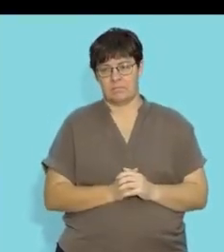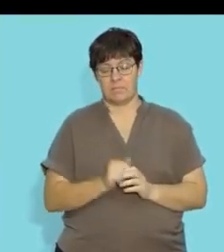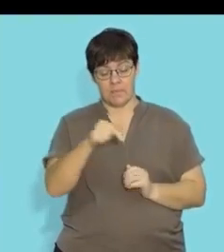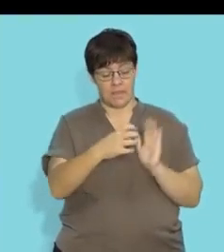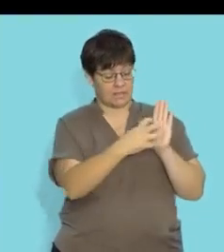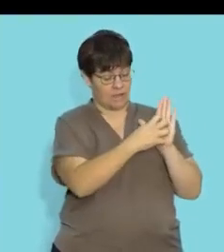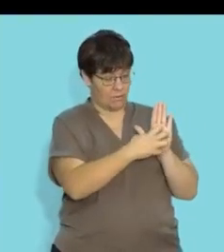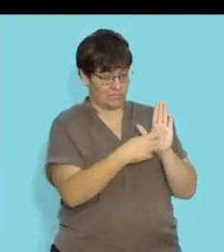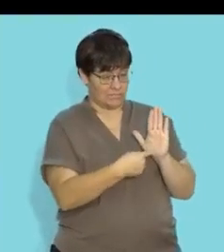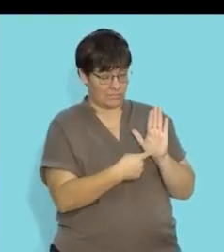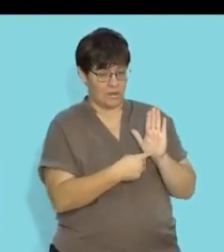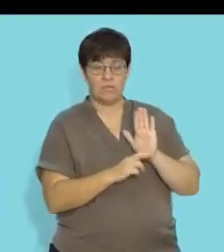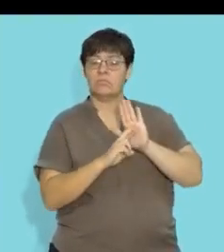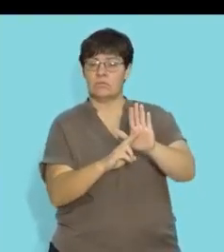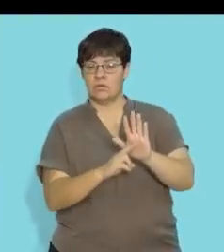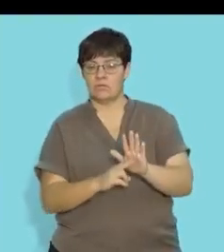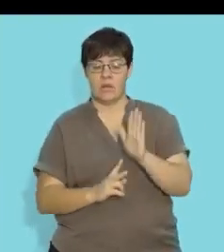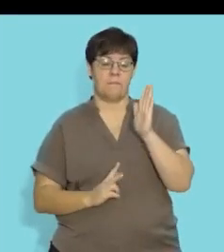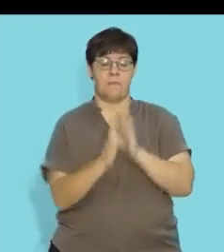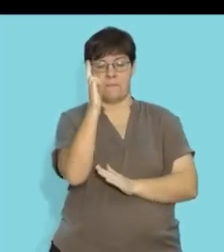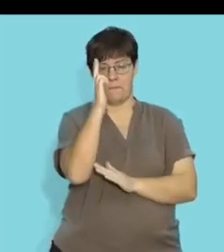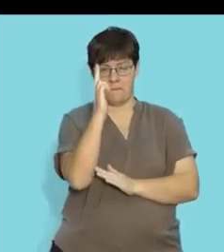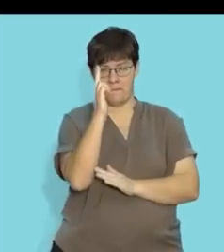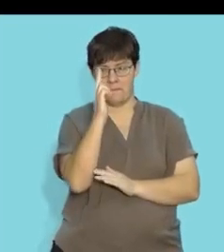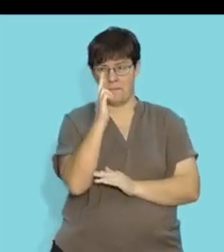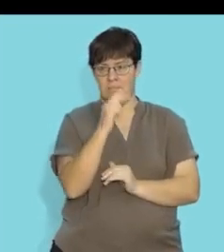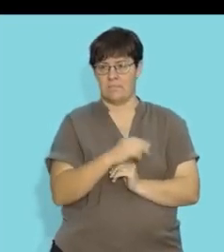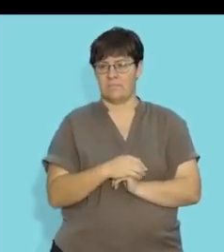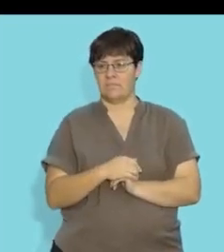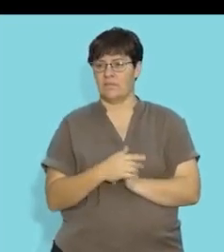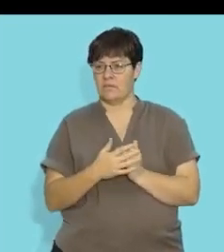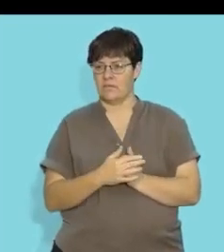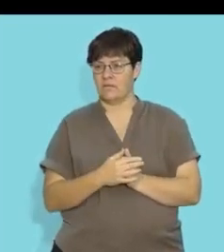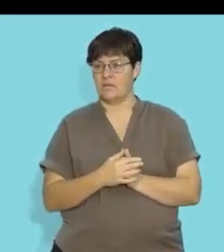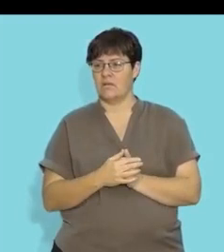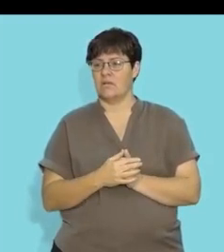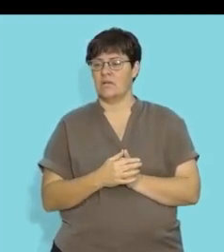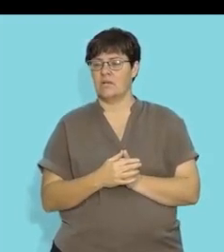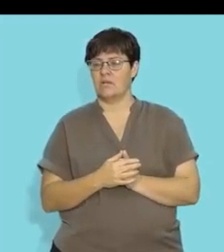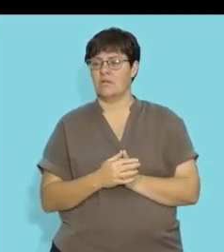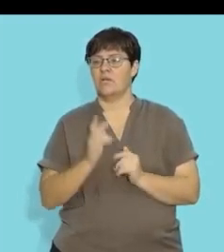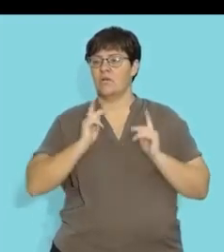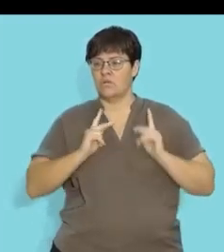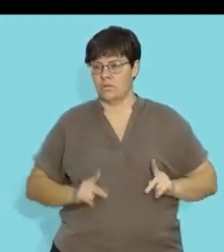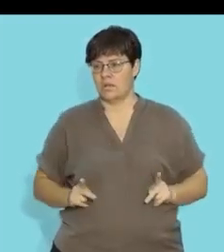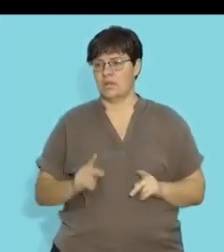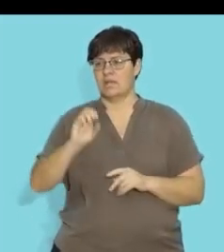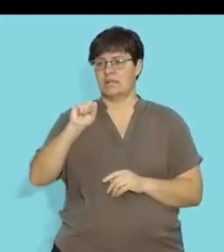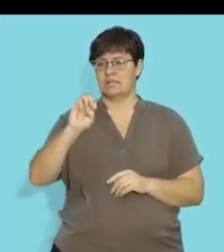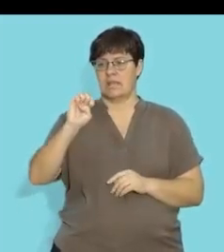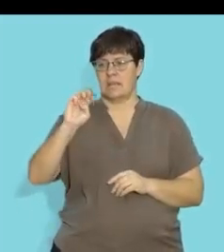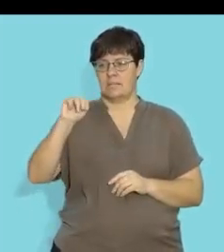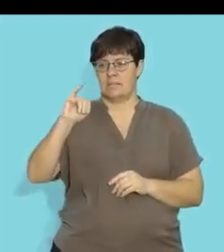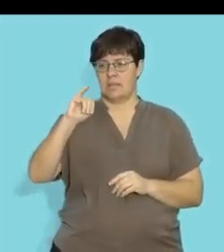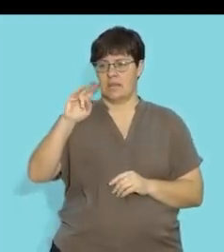represents a cross-sectional view so this is a cross-sectional view of the human seminiferous tubule